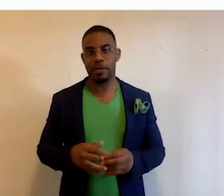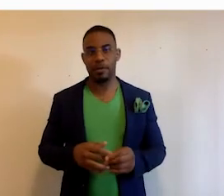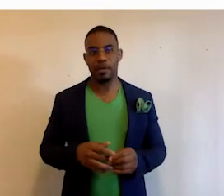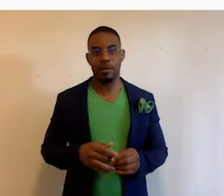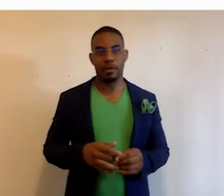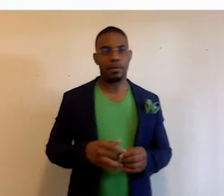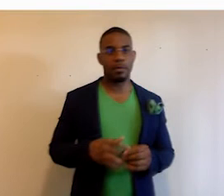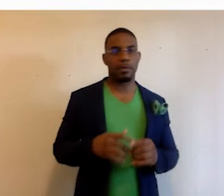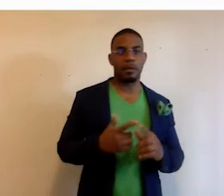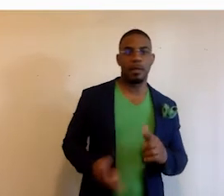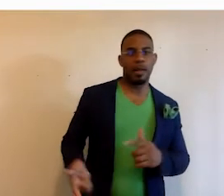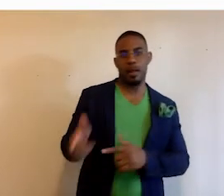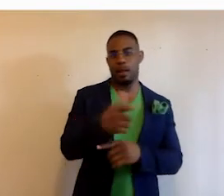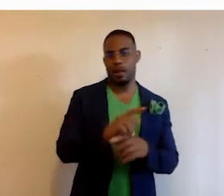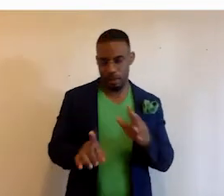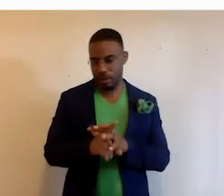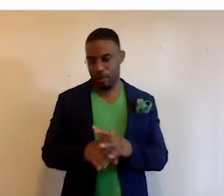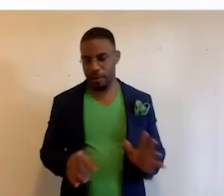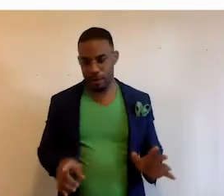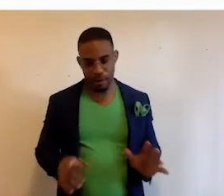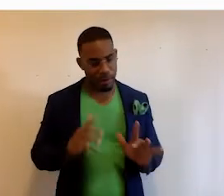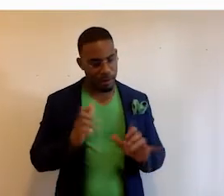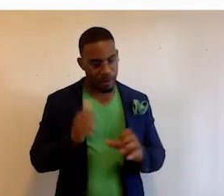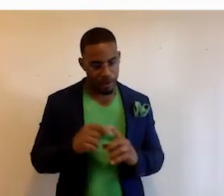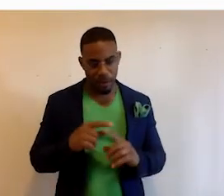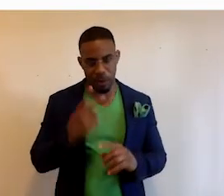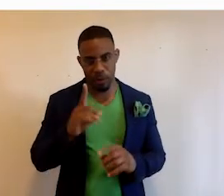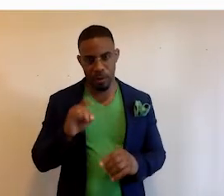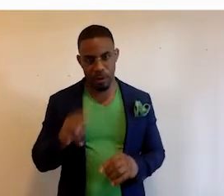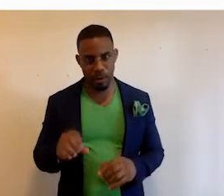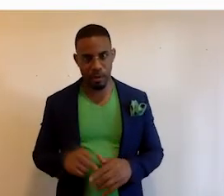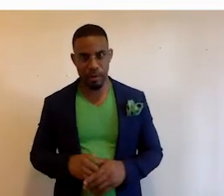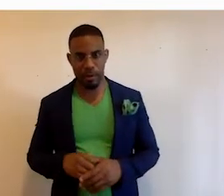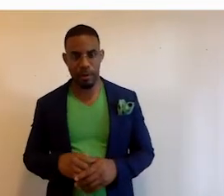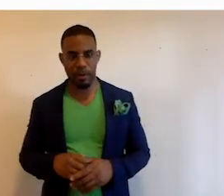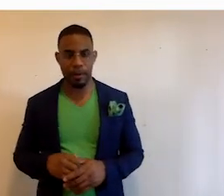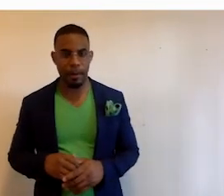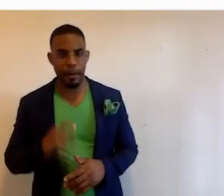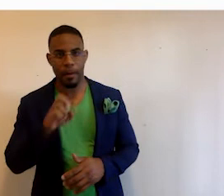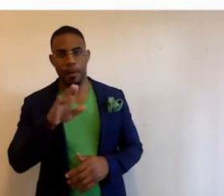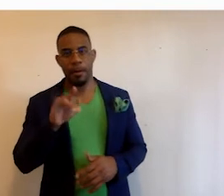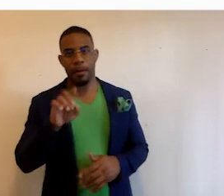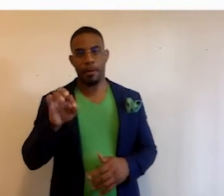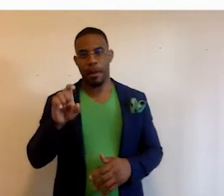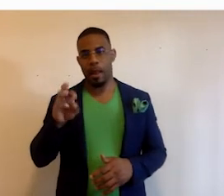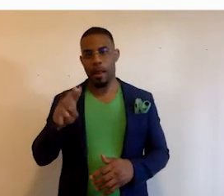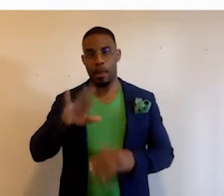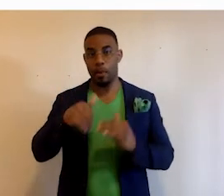lightning round coming up because I want to get to the demos and stuff. Roxbury.com homepage.